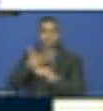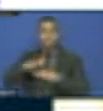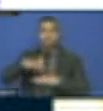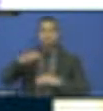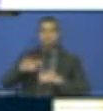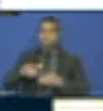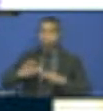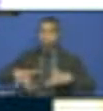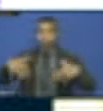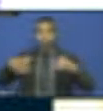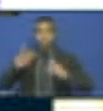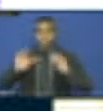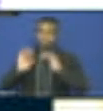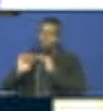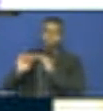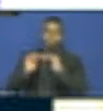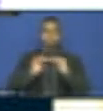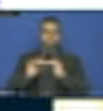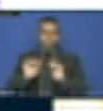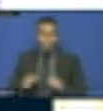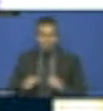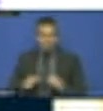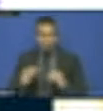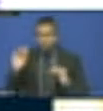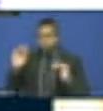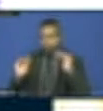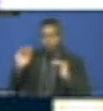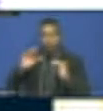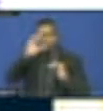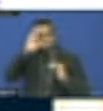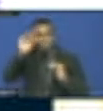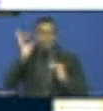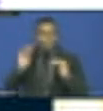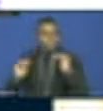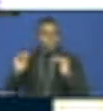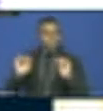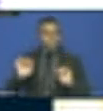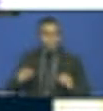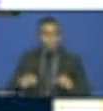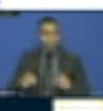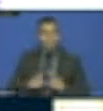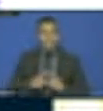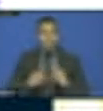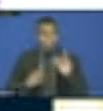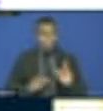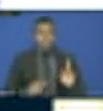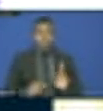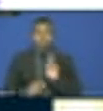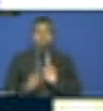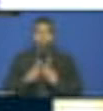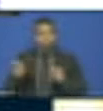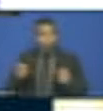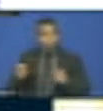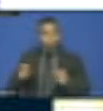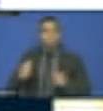we have already taken a position that every council will have junior councillors that will